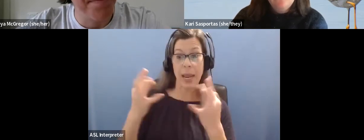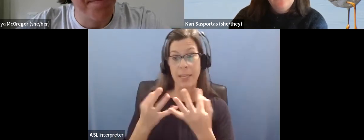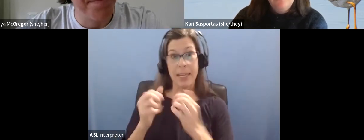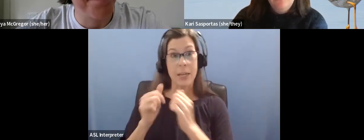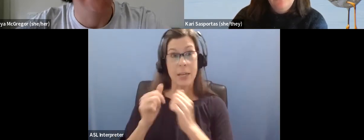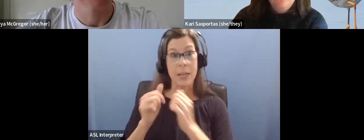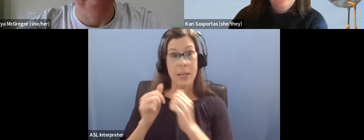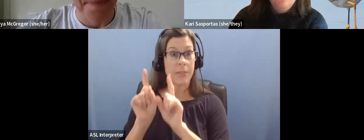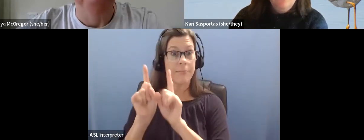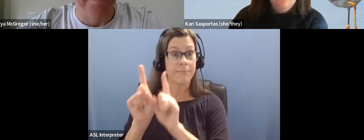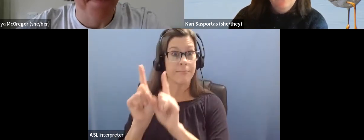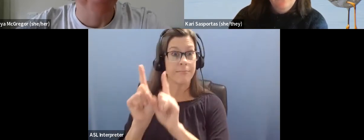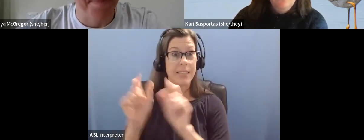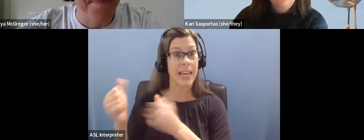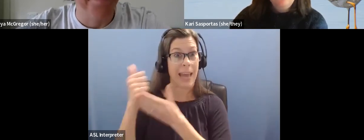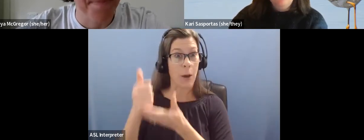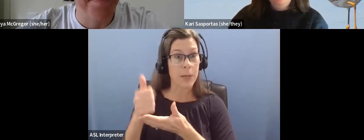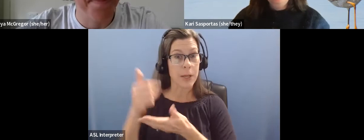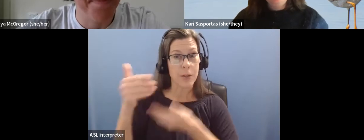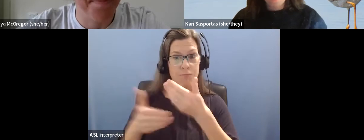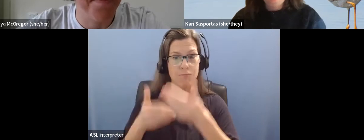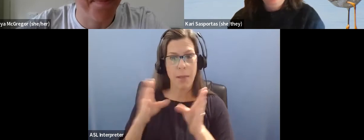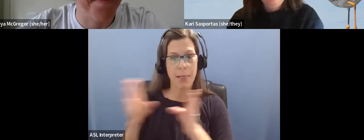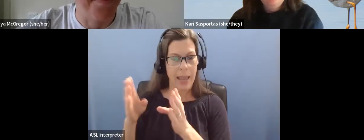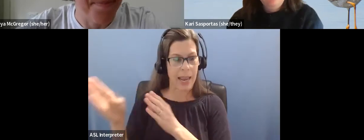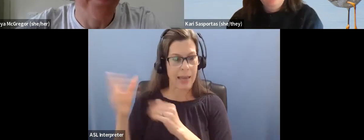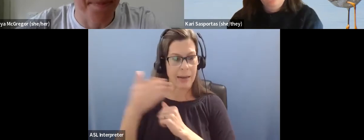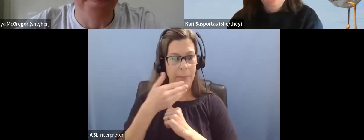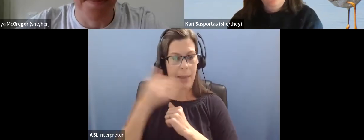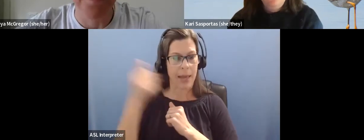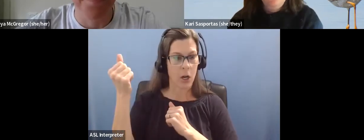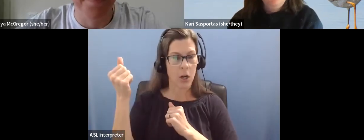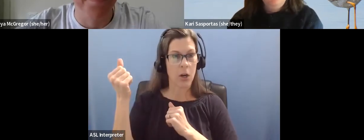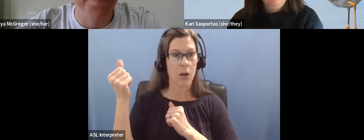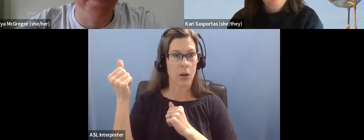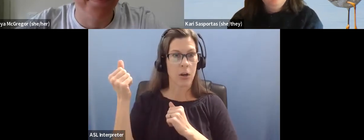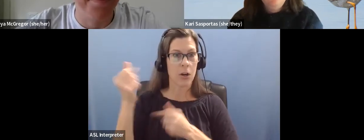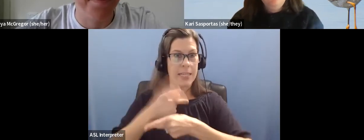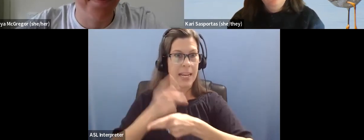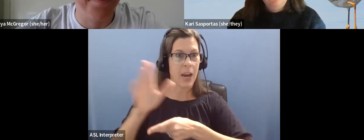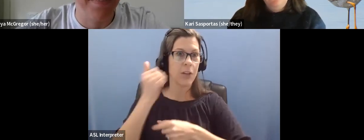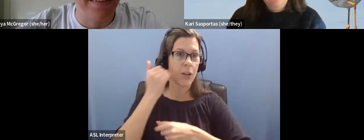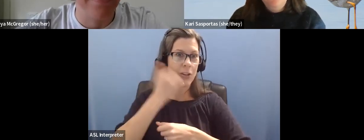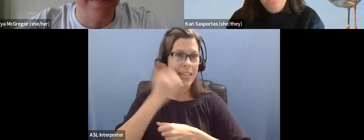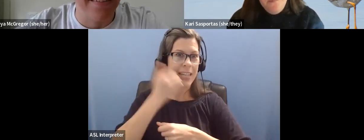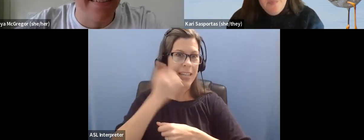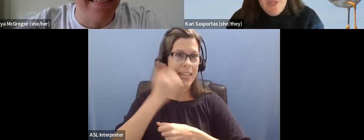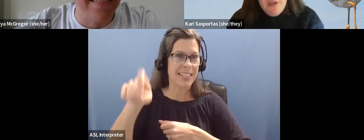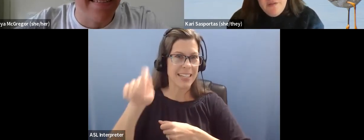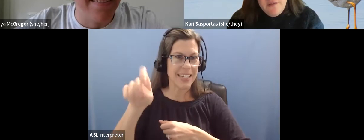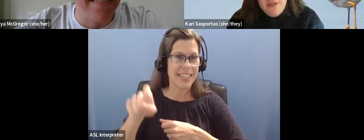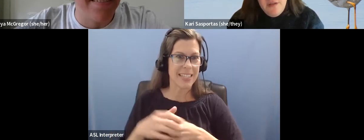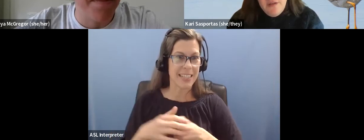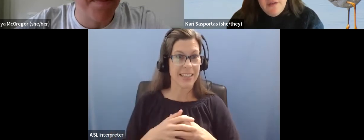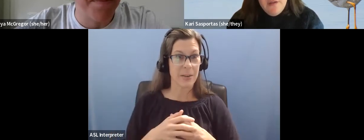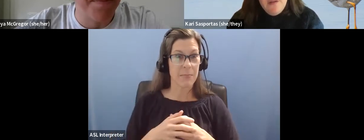in terms of the things you need to do, um, just to take care of, you your daily needs. Um, the